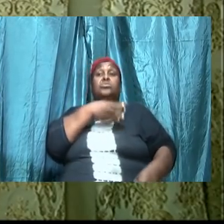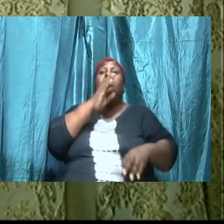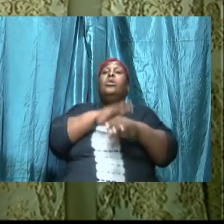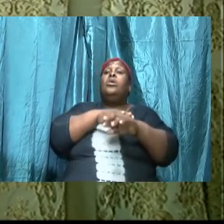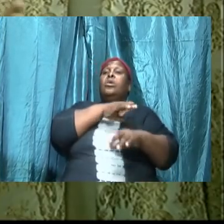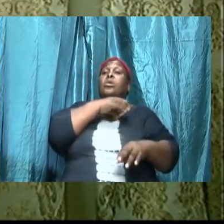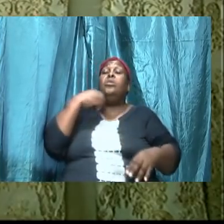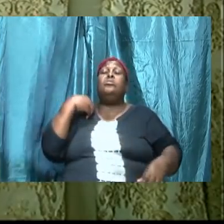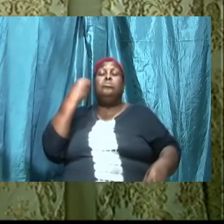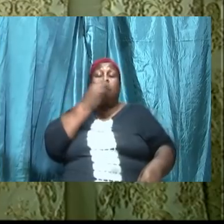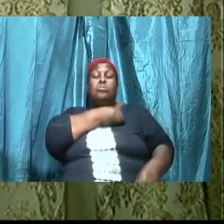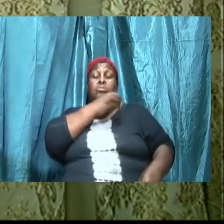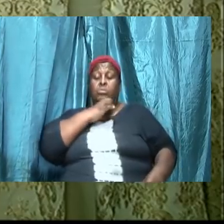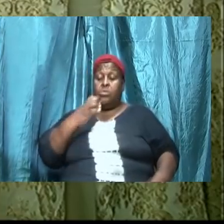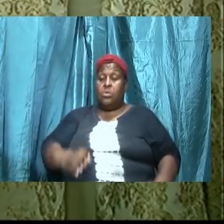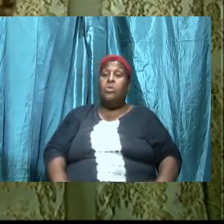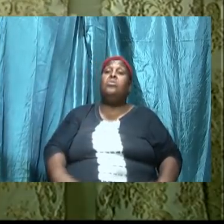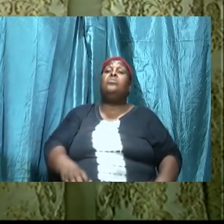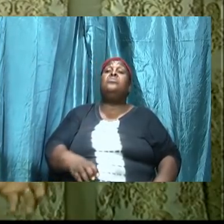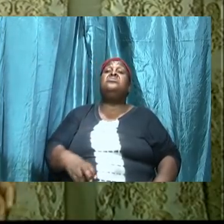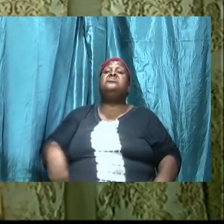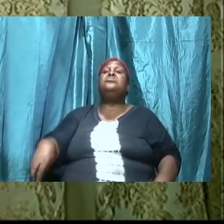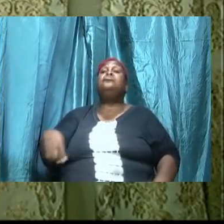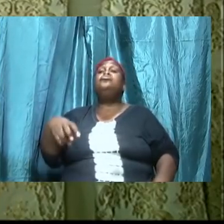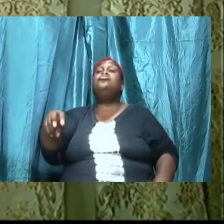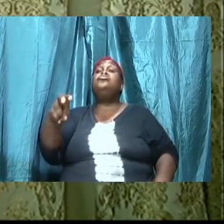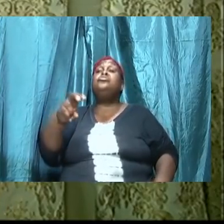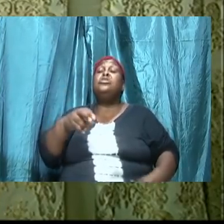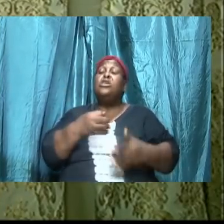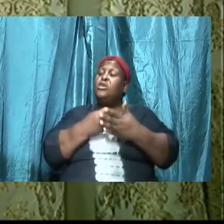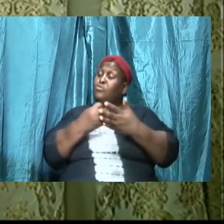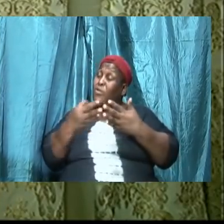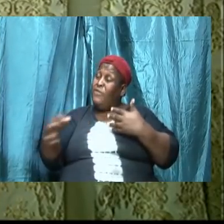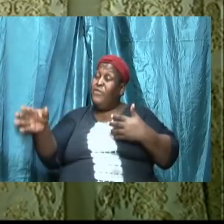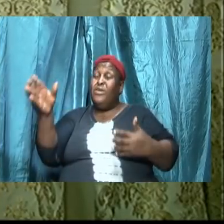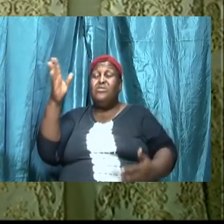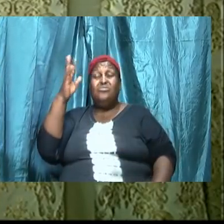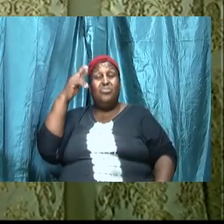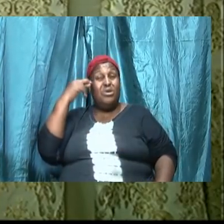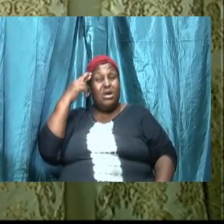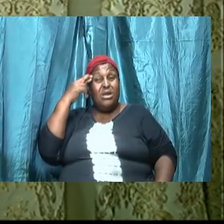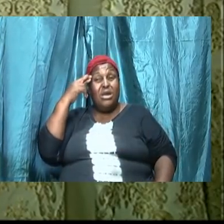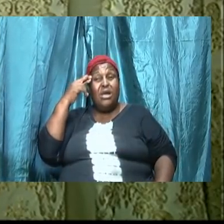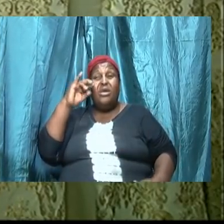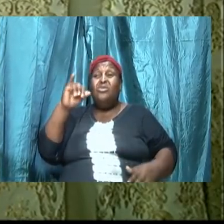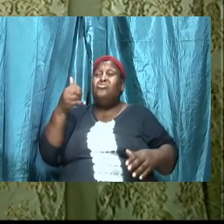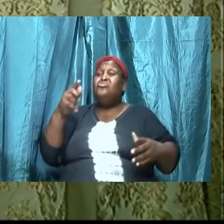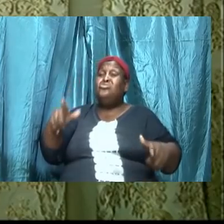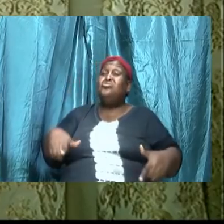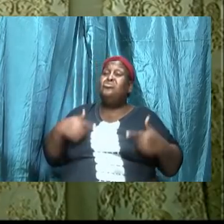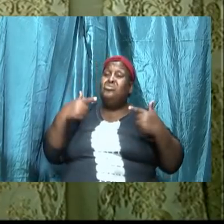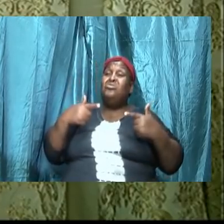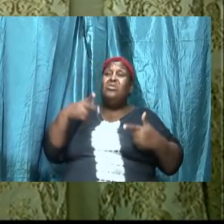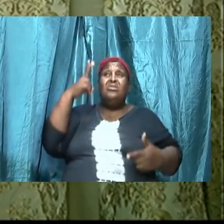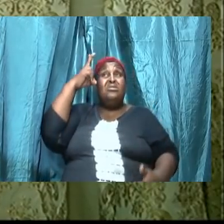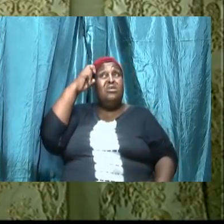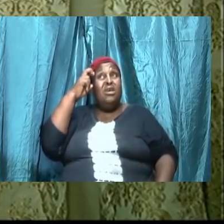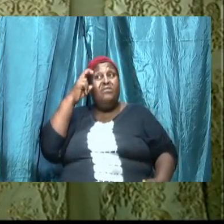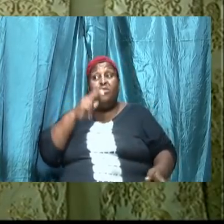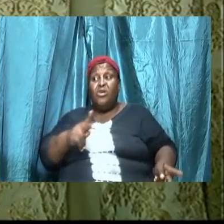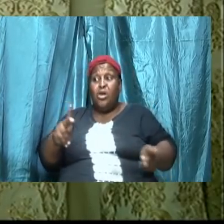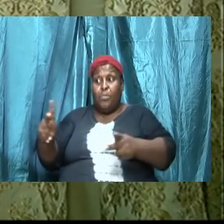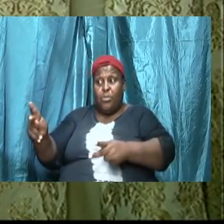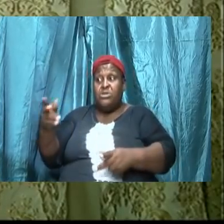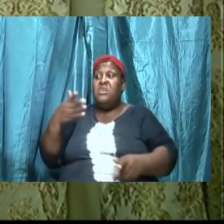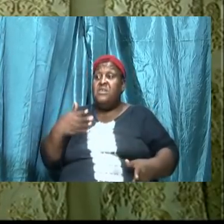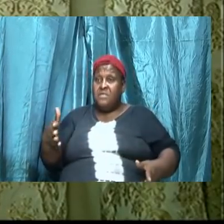and we fail to recognize and we just live the adversary injected into our minds Paul warns us you know